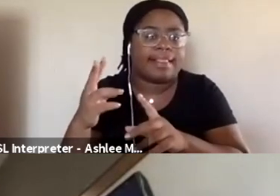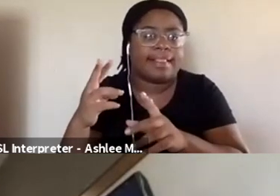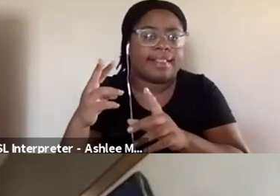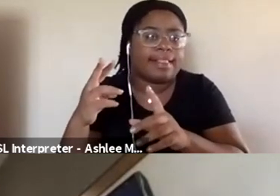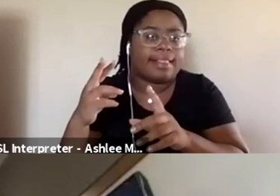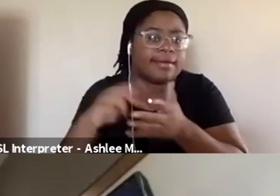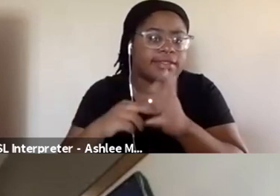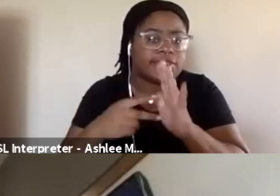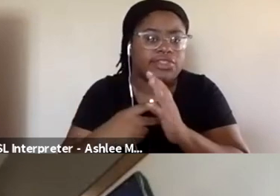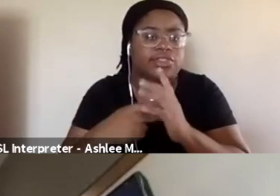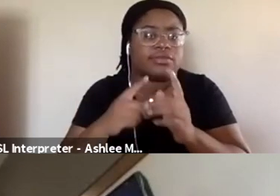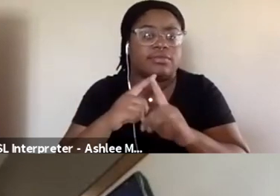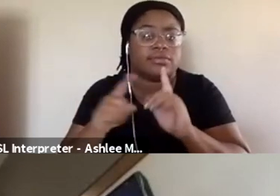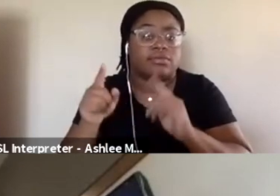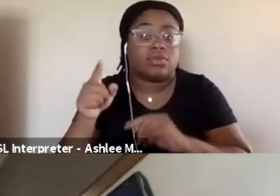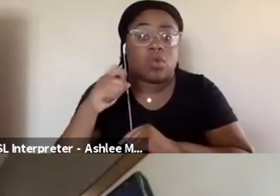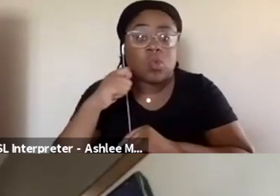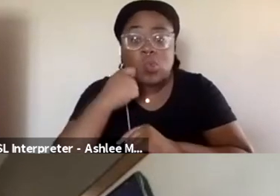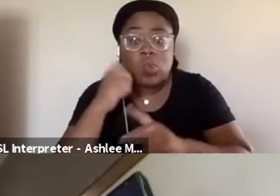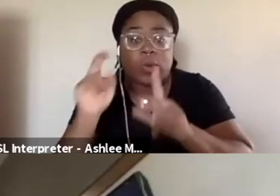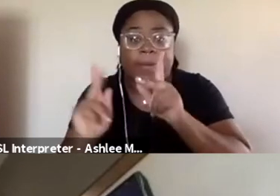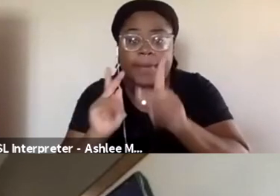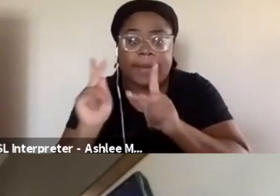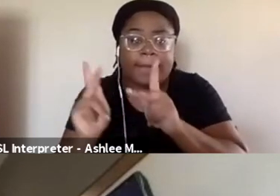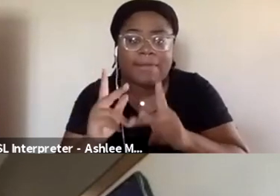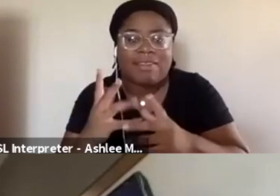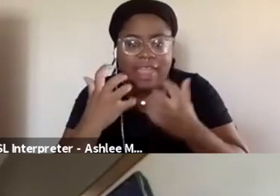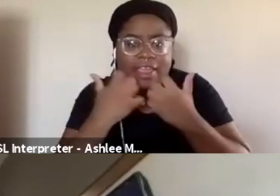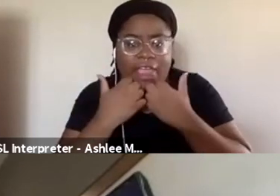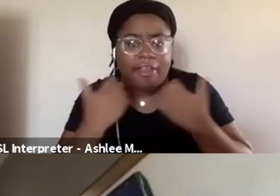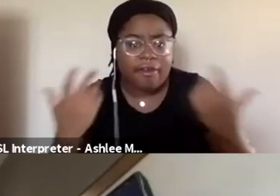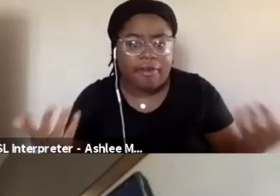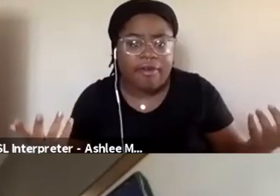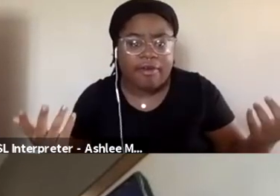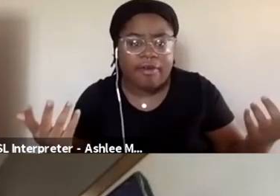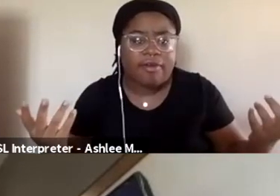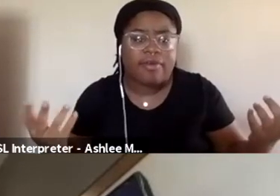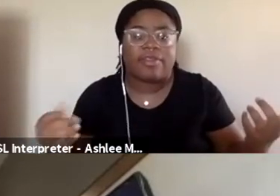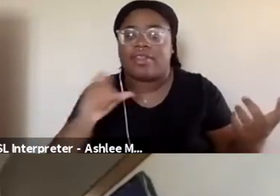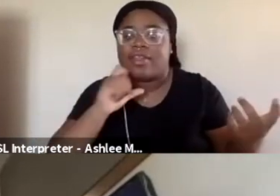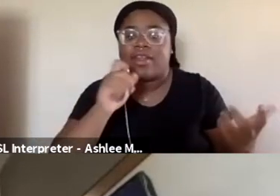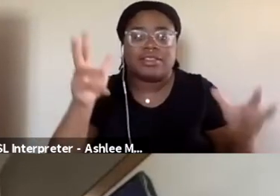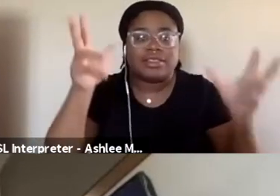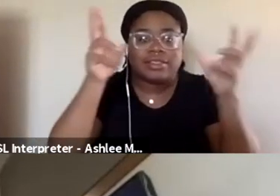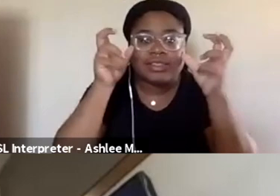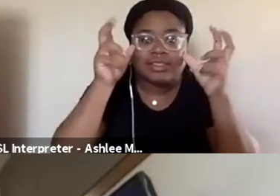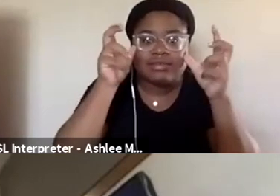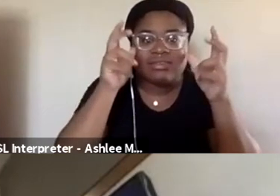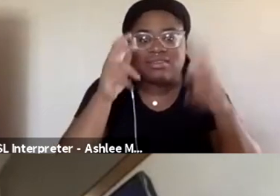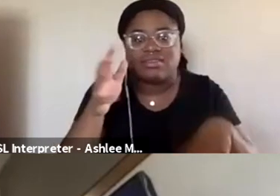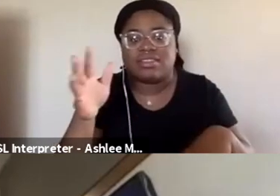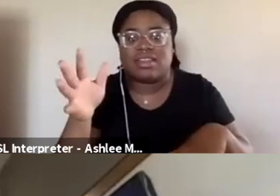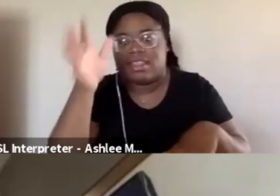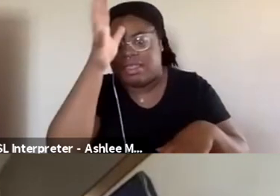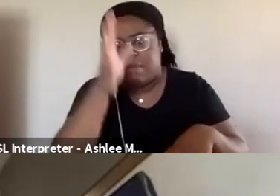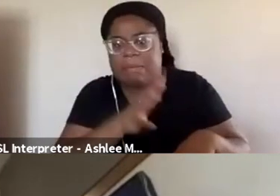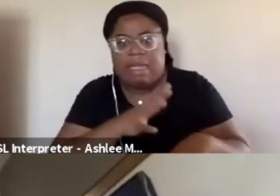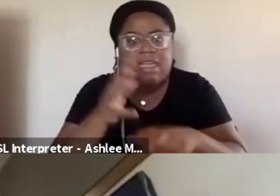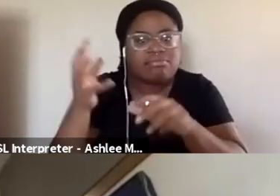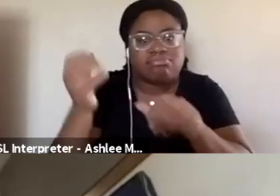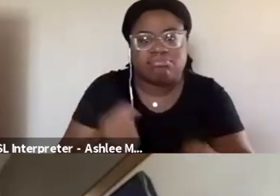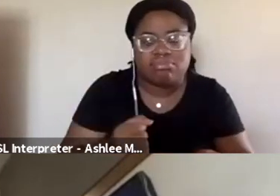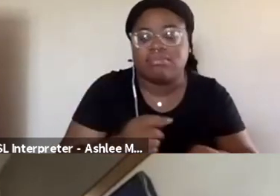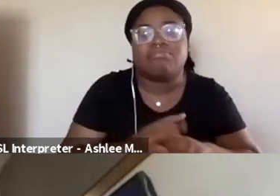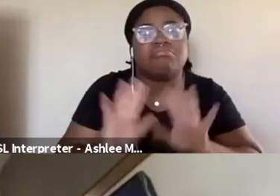beings, amazing folks that actually, you know, they, they care. They're, so they're not like some evil villains, like the man that we got to take down. That's not like who,